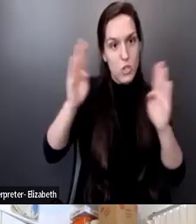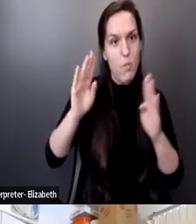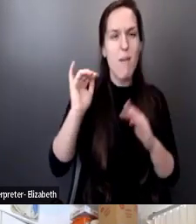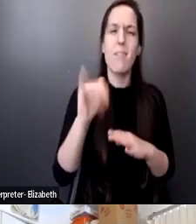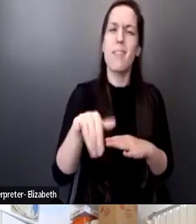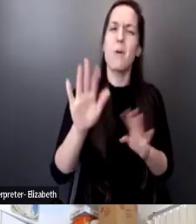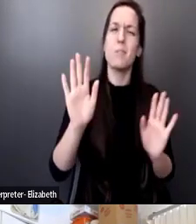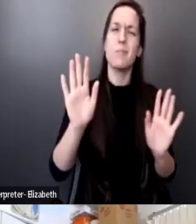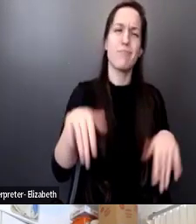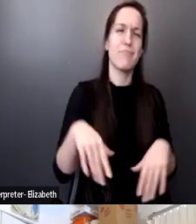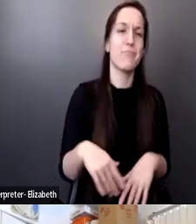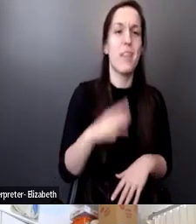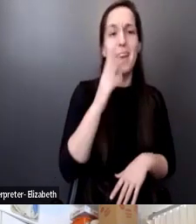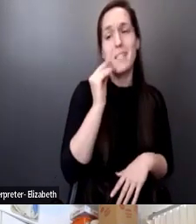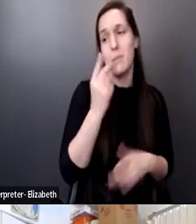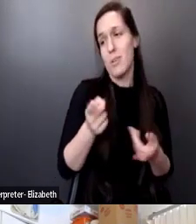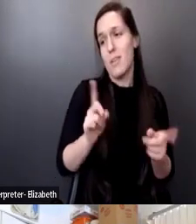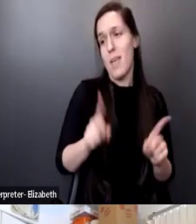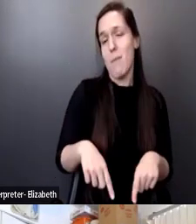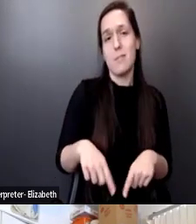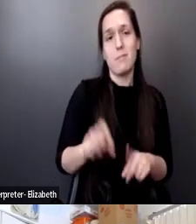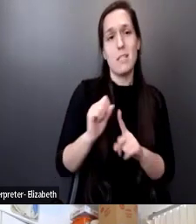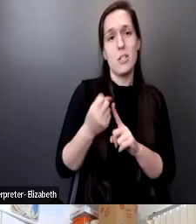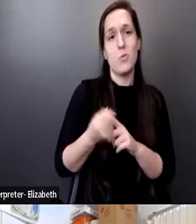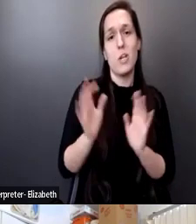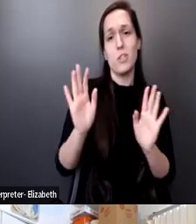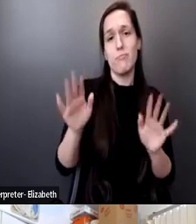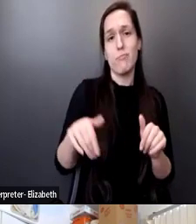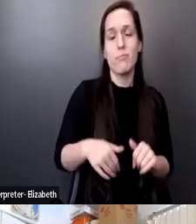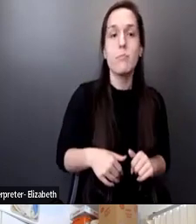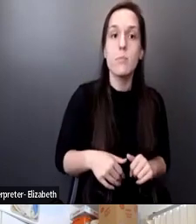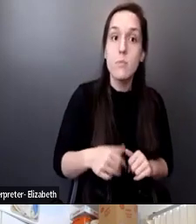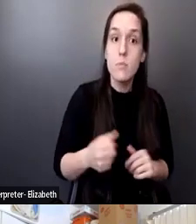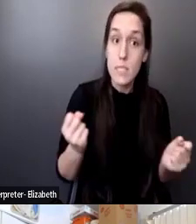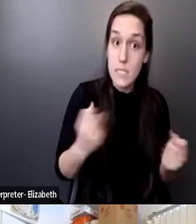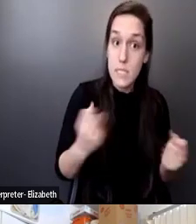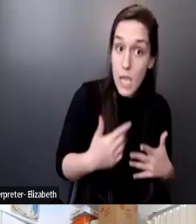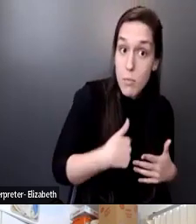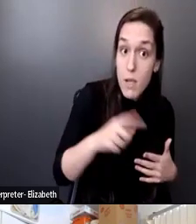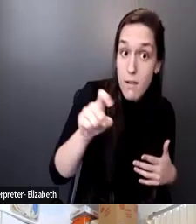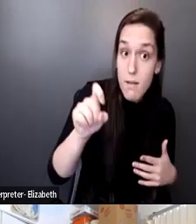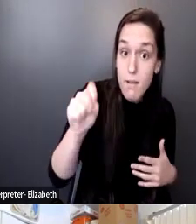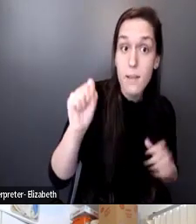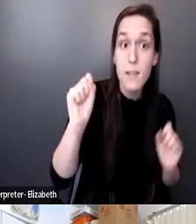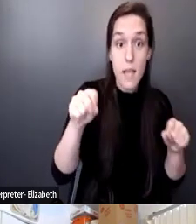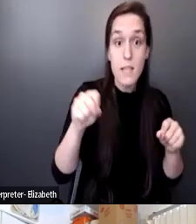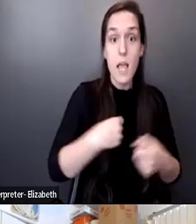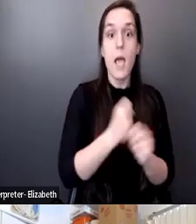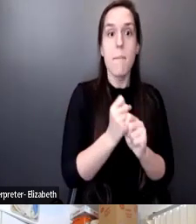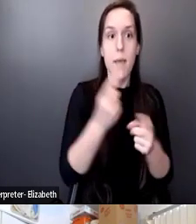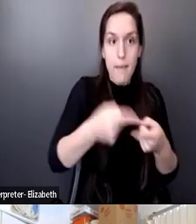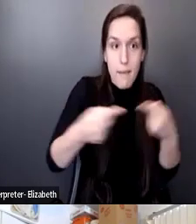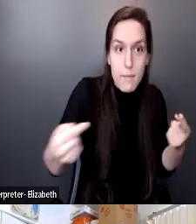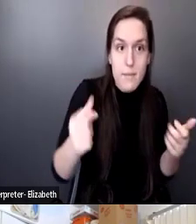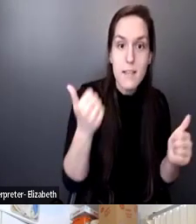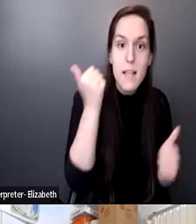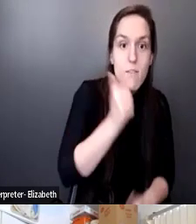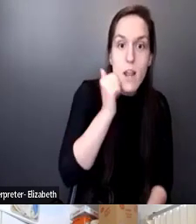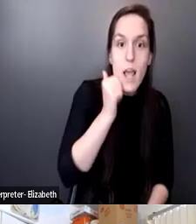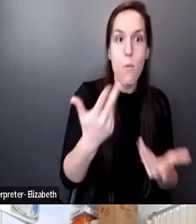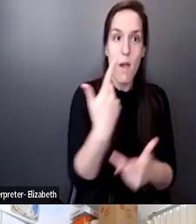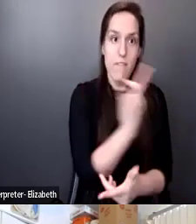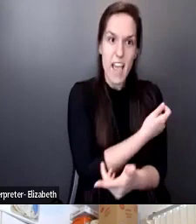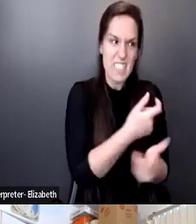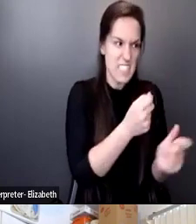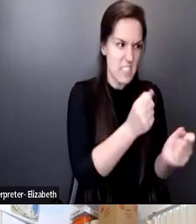in my life. That's it. Do I get scared? Yes, I do get scared of creating enemies every day just because I want to vaccinate people.